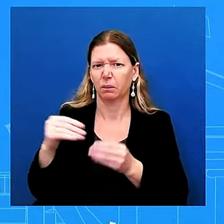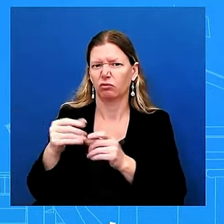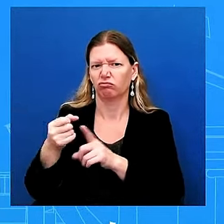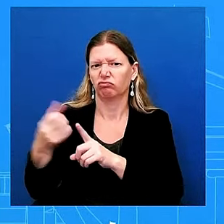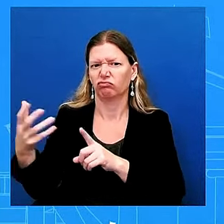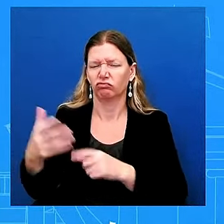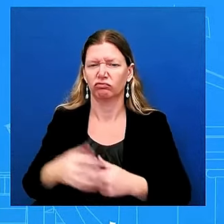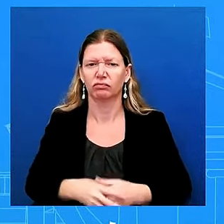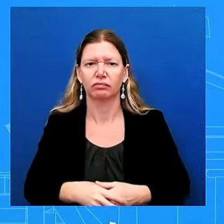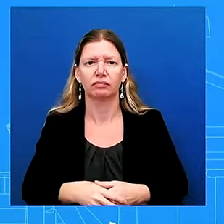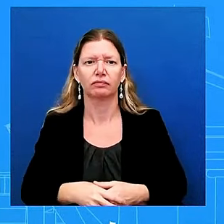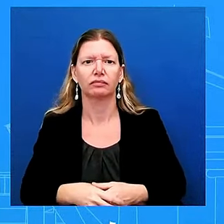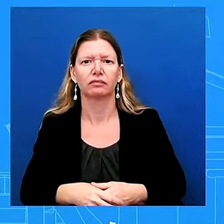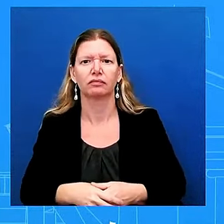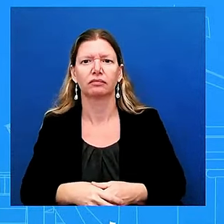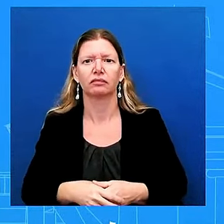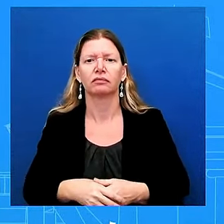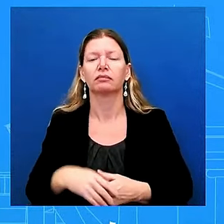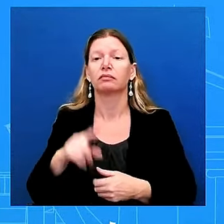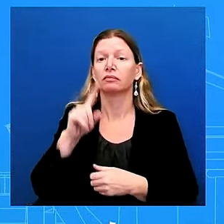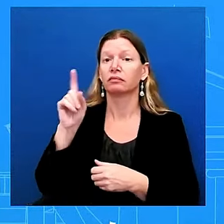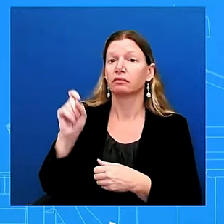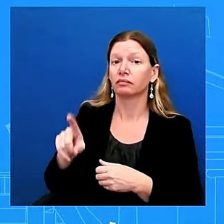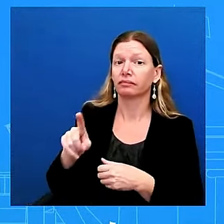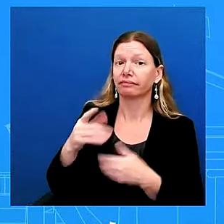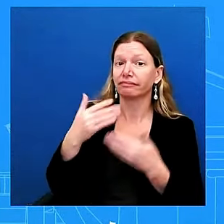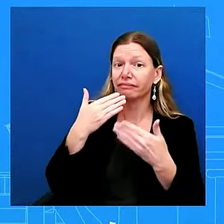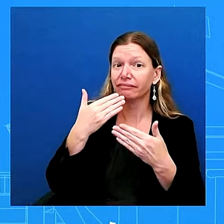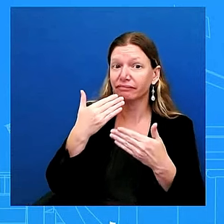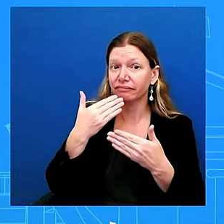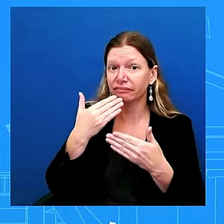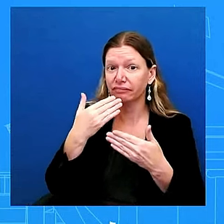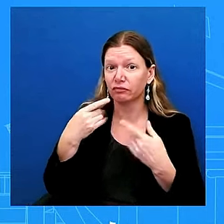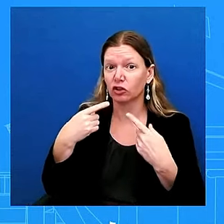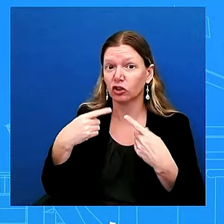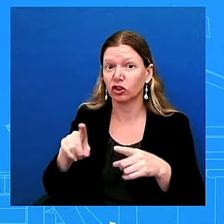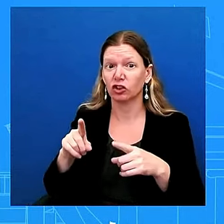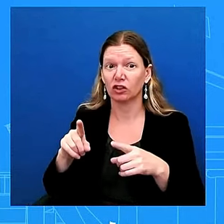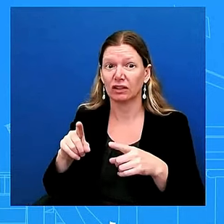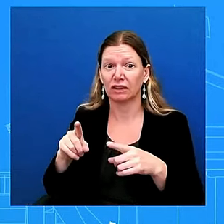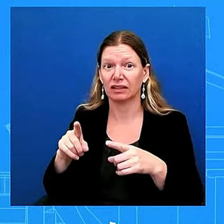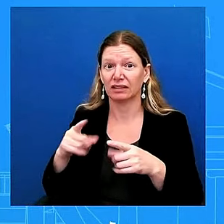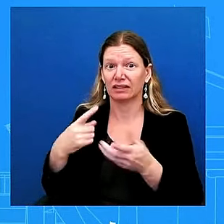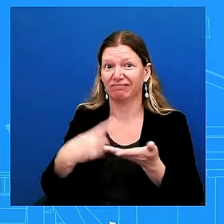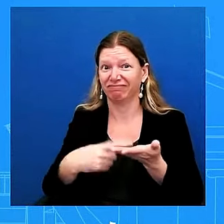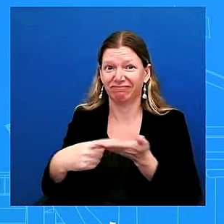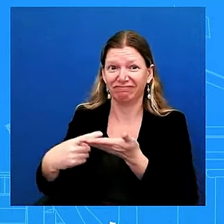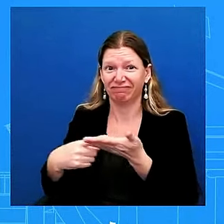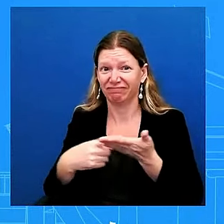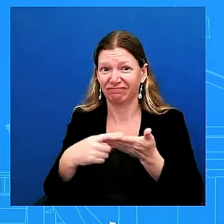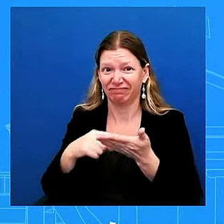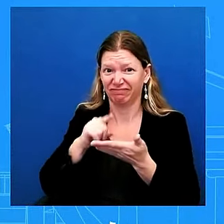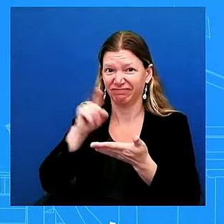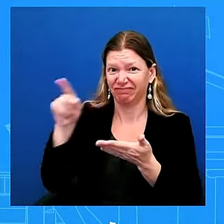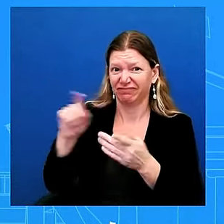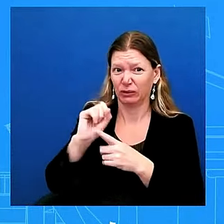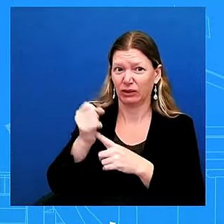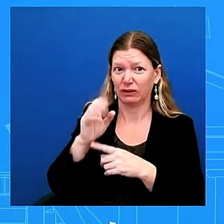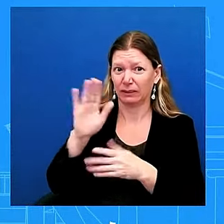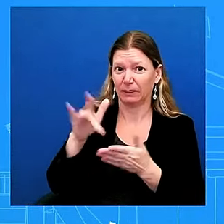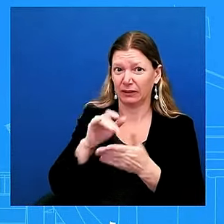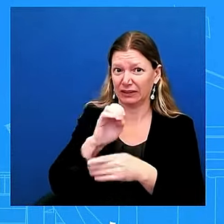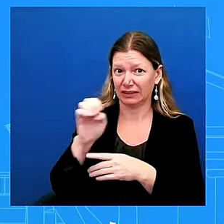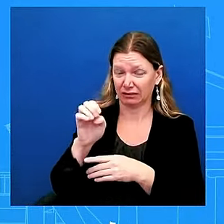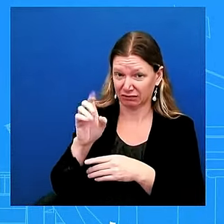these frantic diplomatic discussions over the situation in the middle east did the president communicate any sort of consequences um